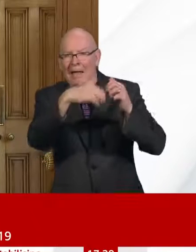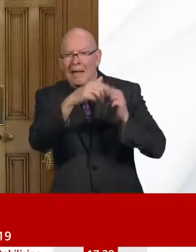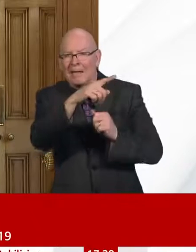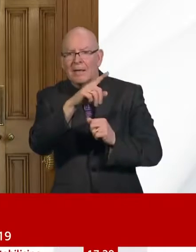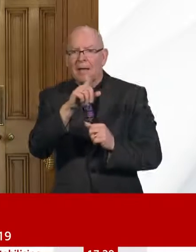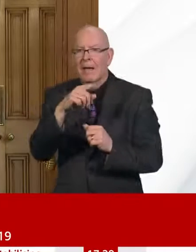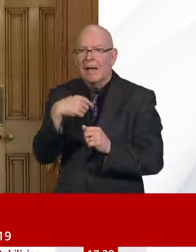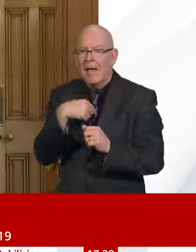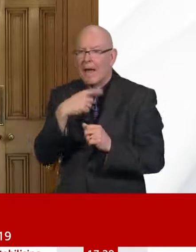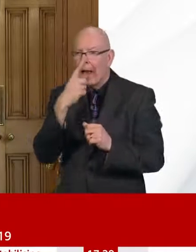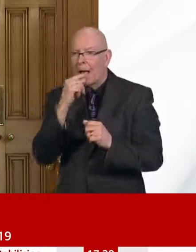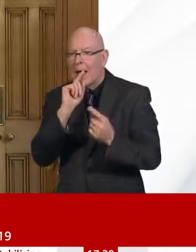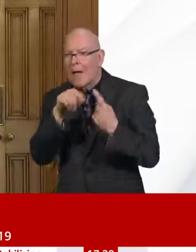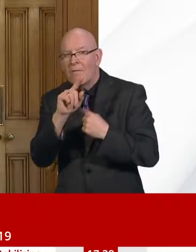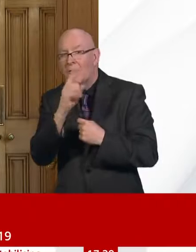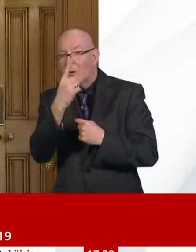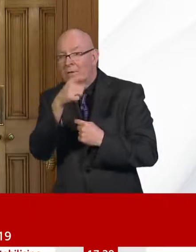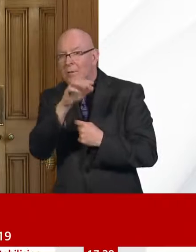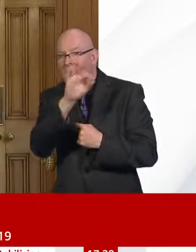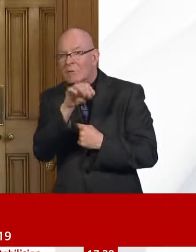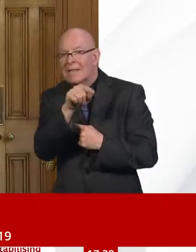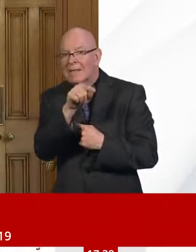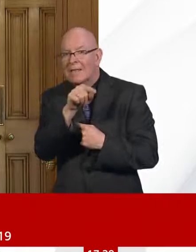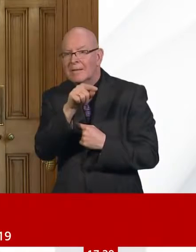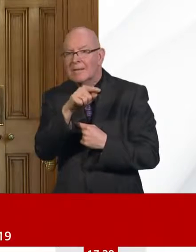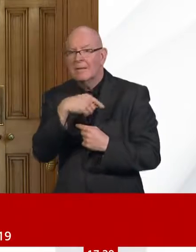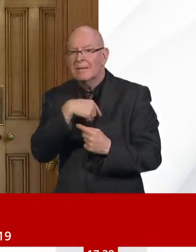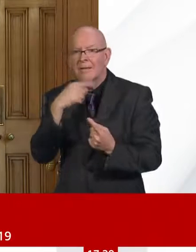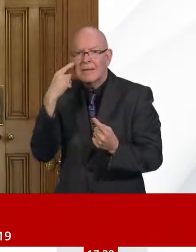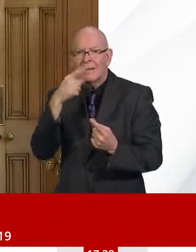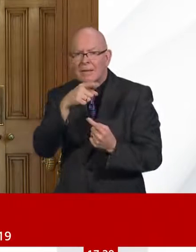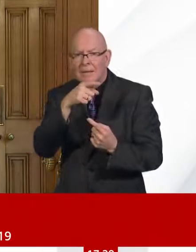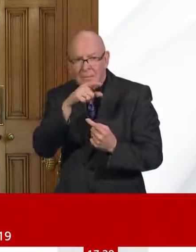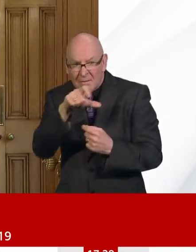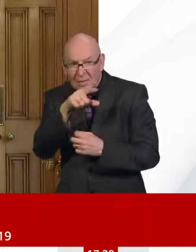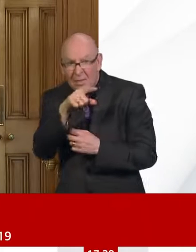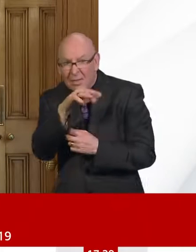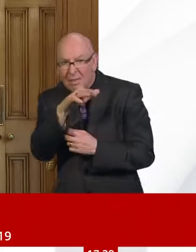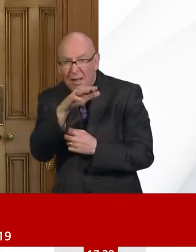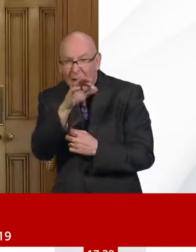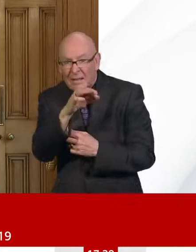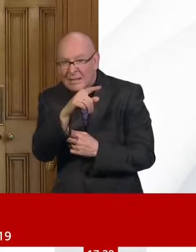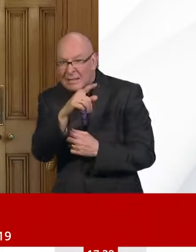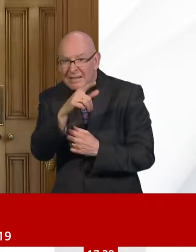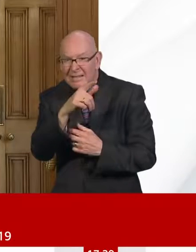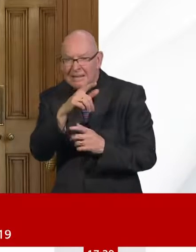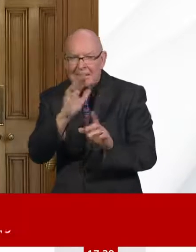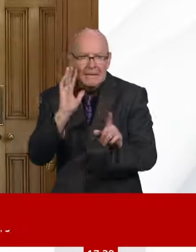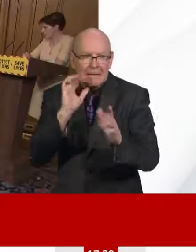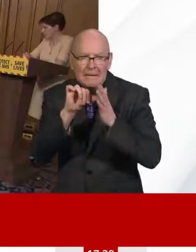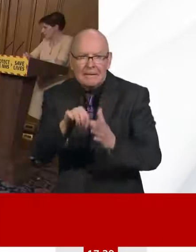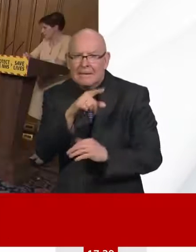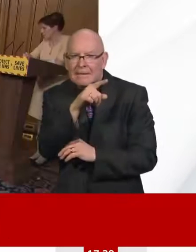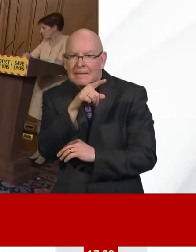We're struggling to hear you. Why don't we try and move on? And if we can get Dan back, we